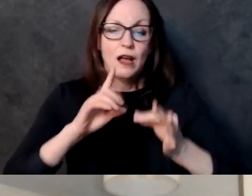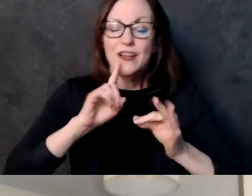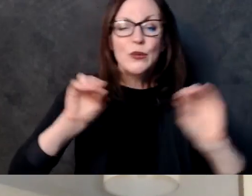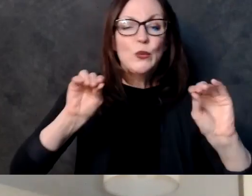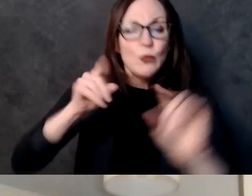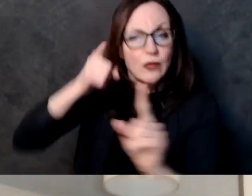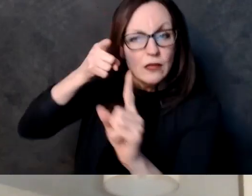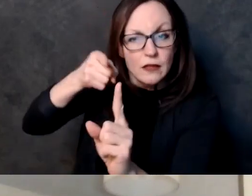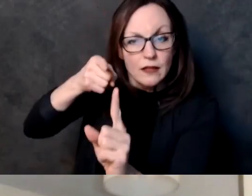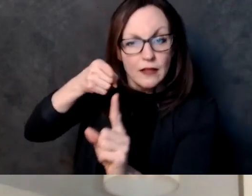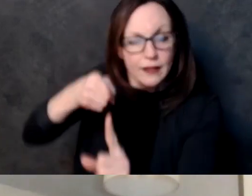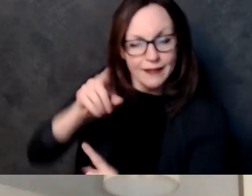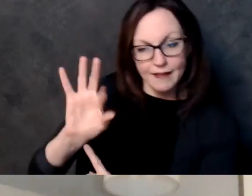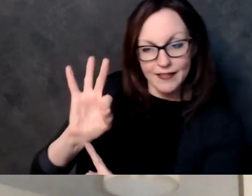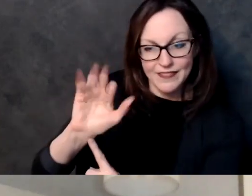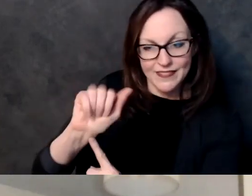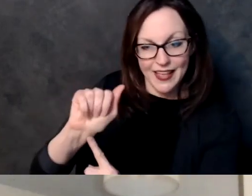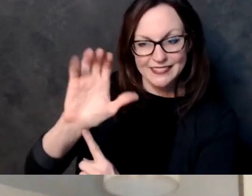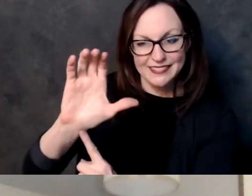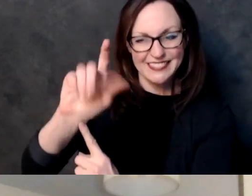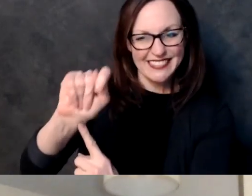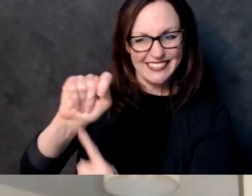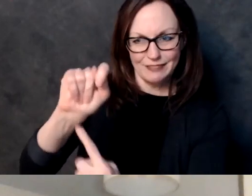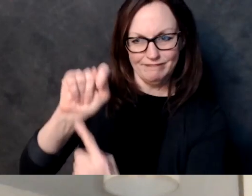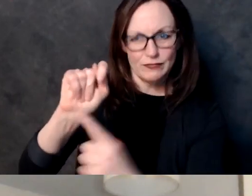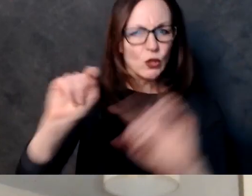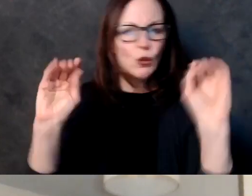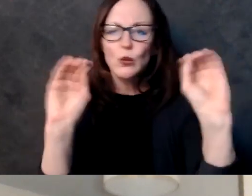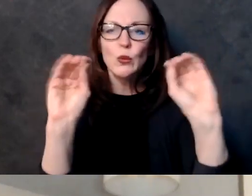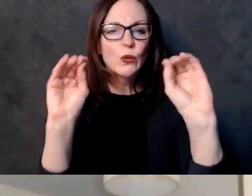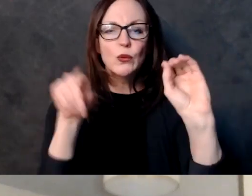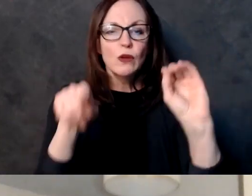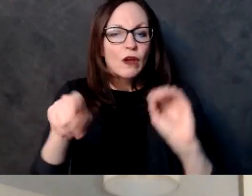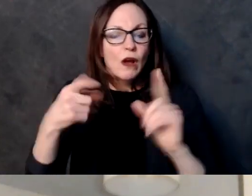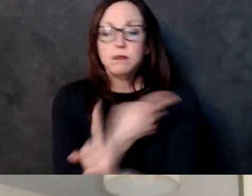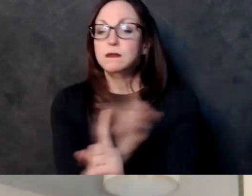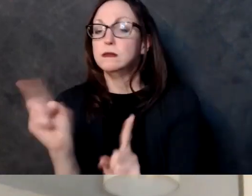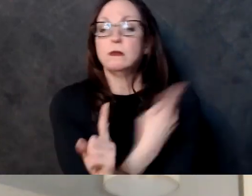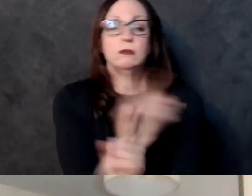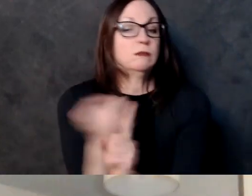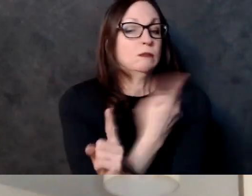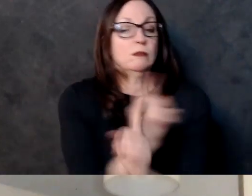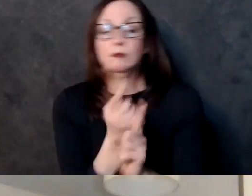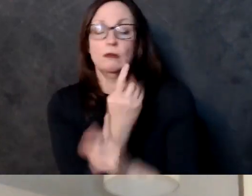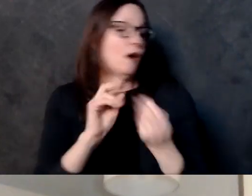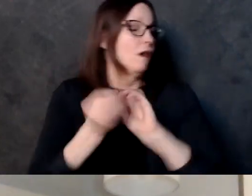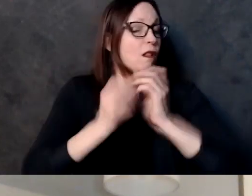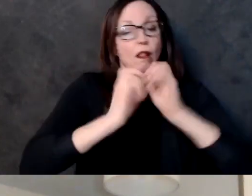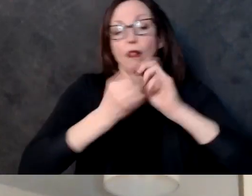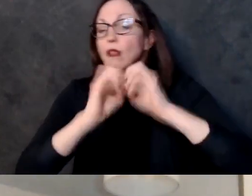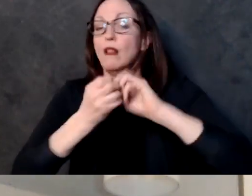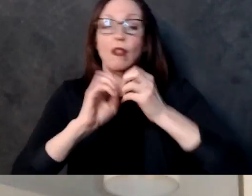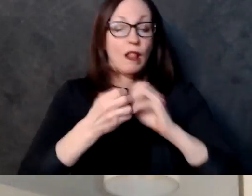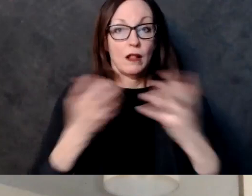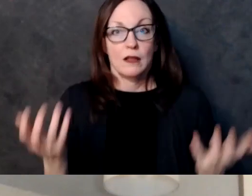silly you know conspiracy theories the people who are going there are into all this other stuff and some are just all secure and on whatever